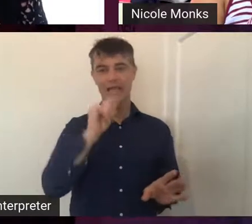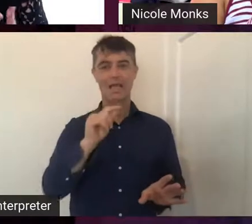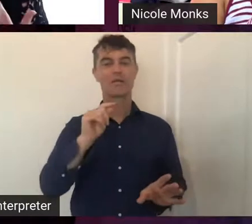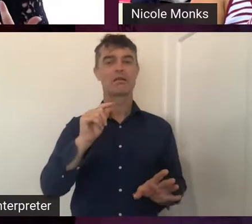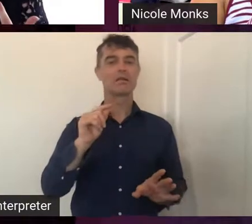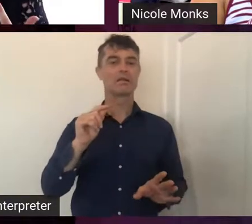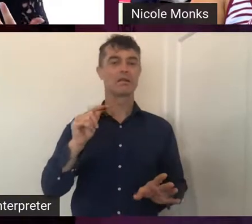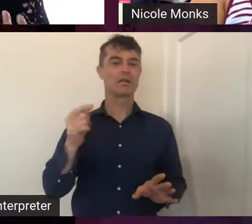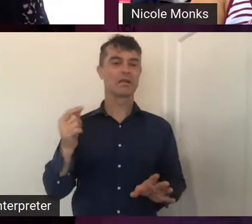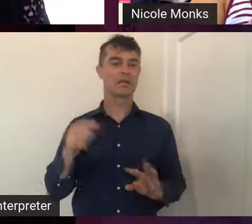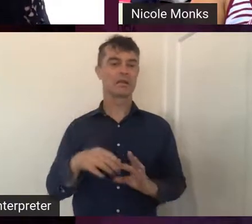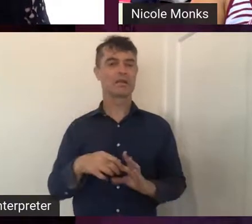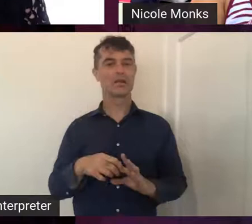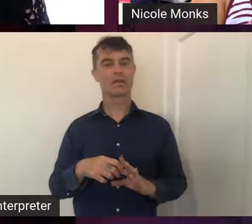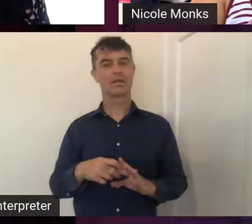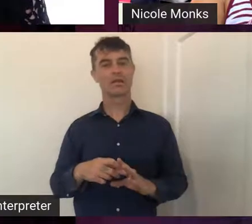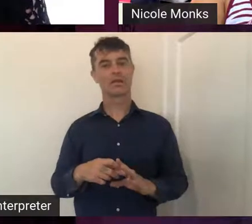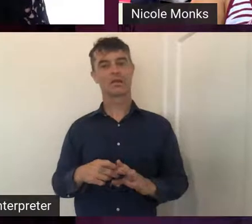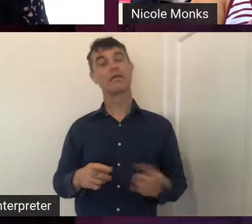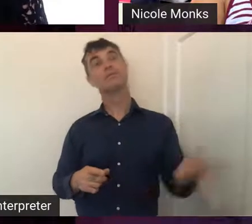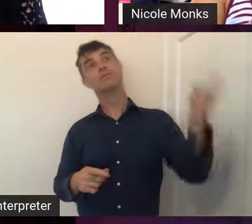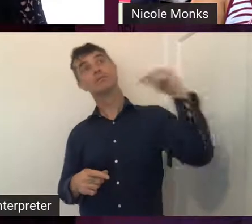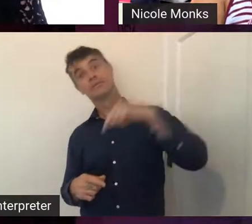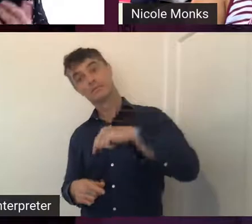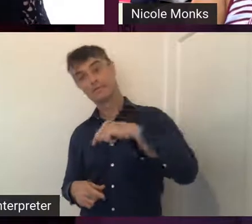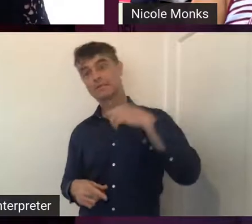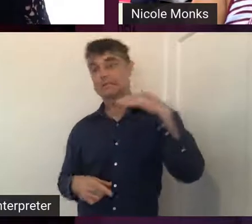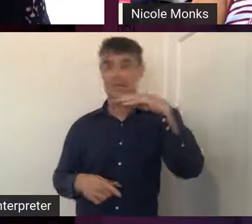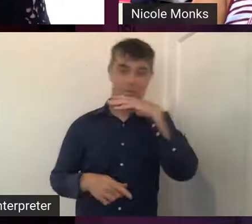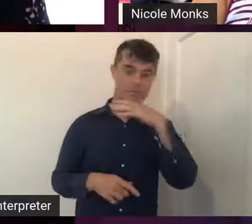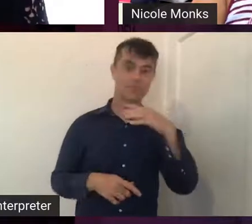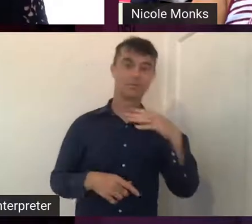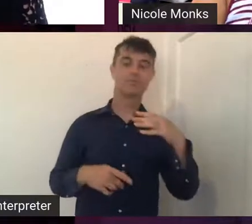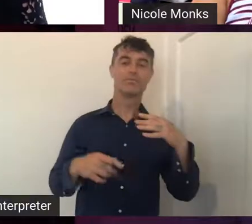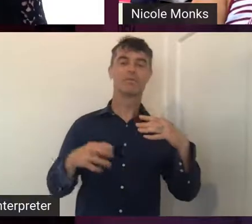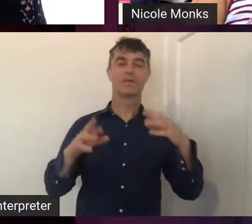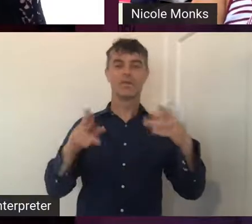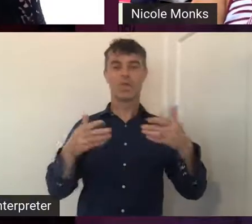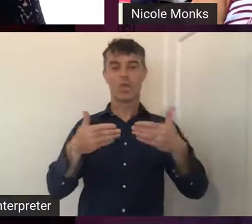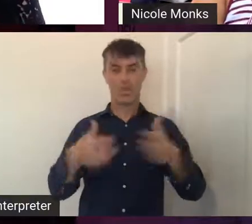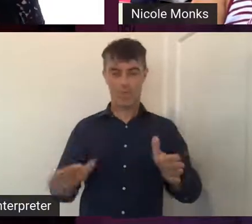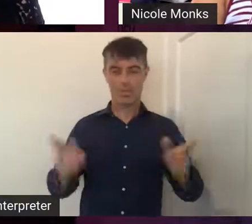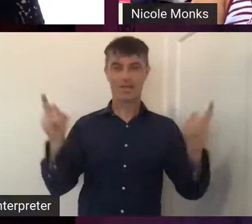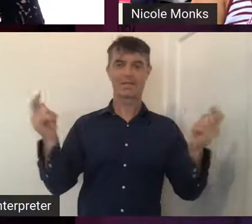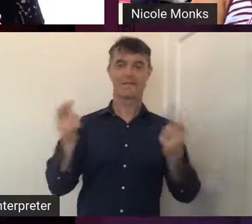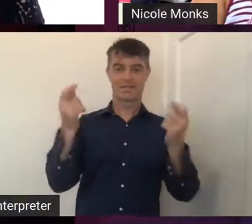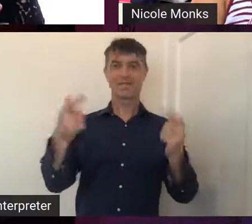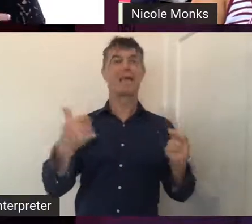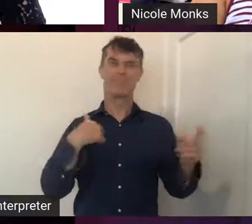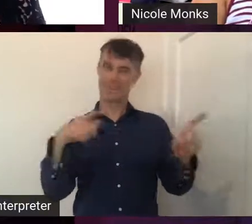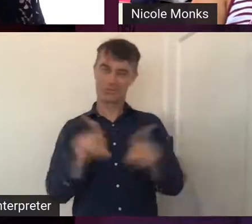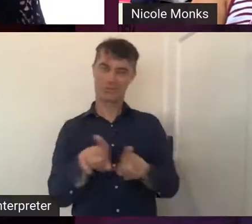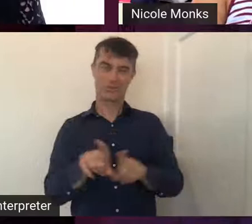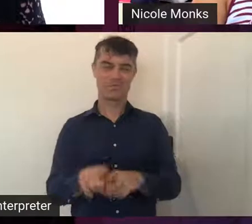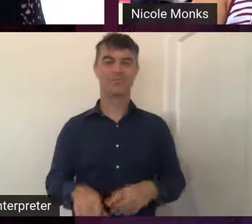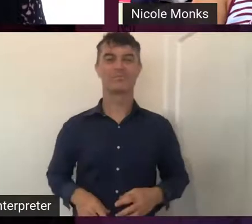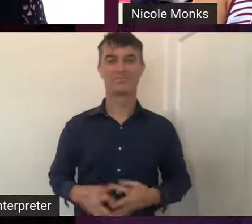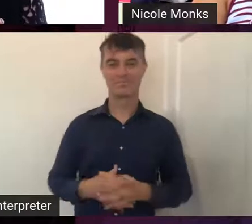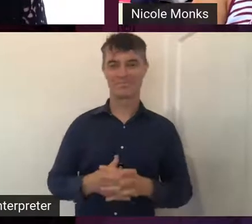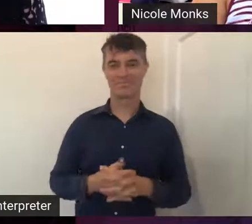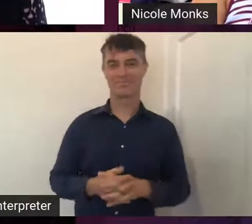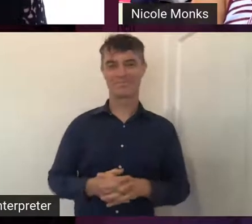be in Melbourne so we can have you at the opening and celebrate to work in real life.